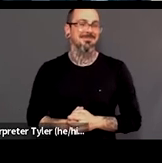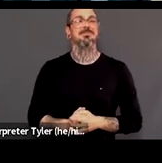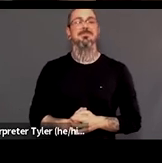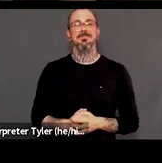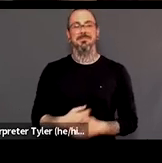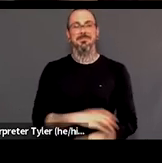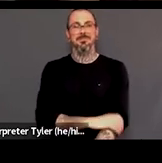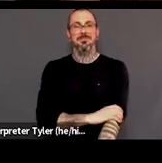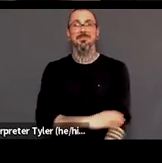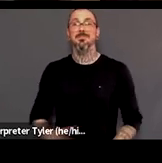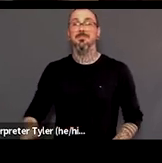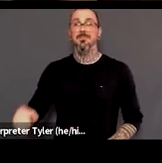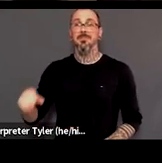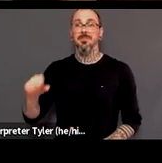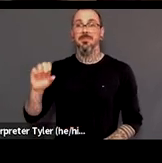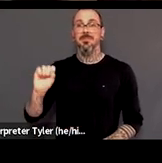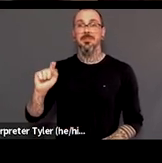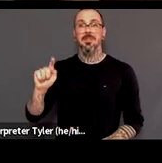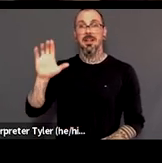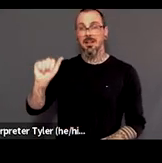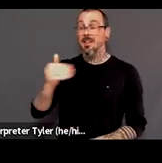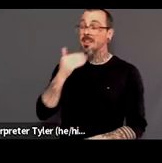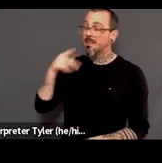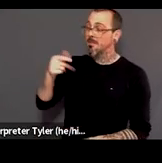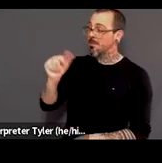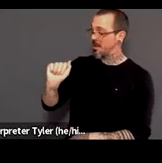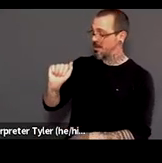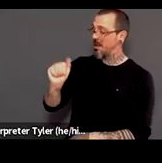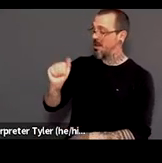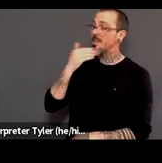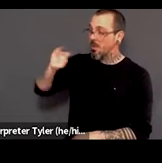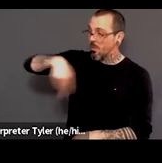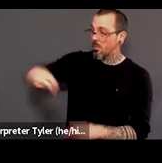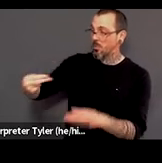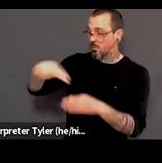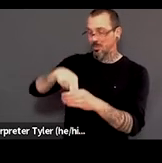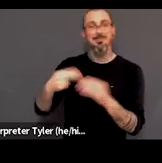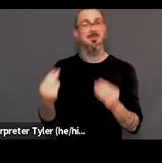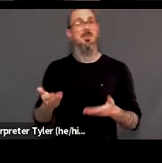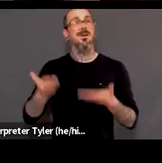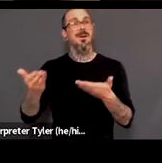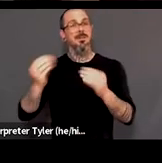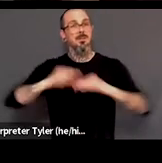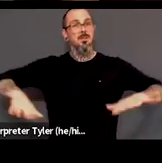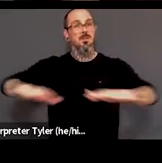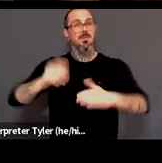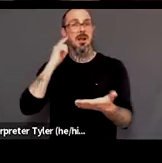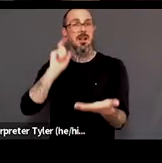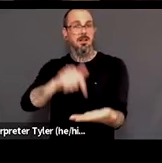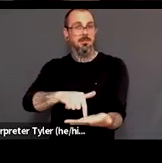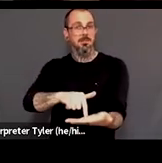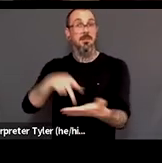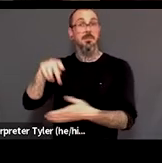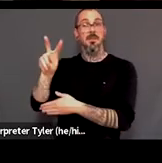thank you paige and thank you everyone for joining us i'm going to offer a land acknowledgement the members of pivot nova